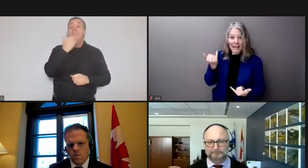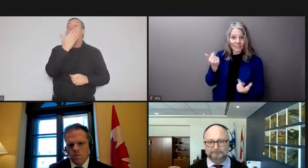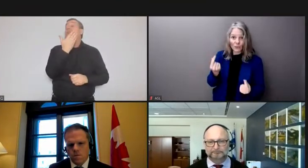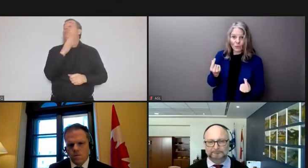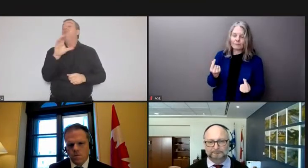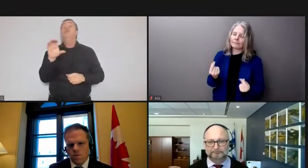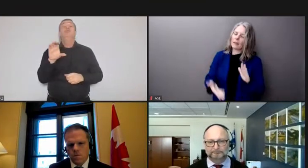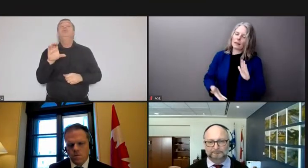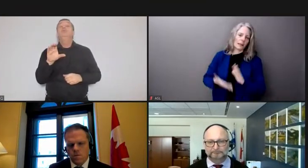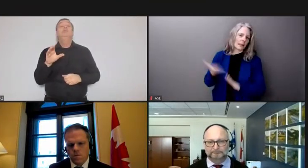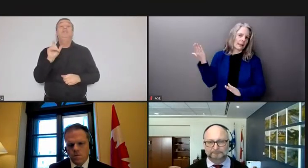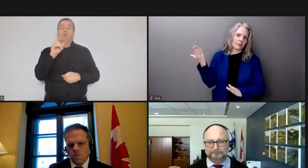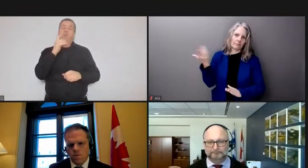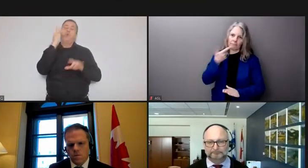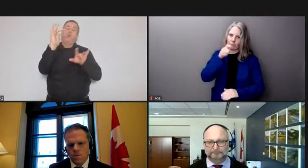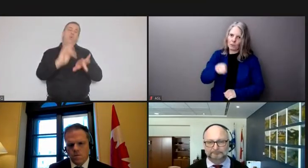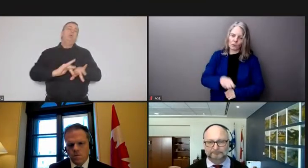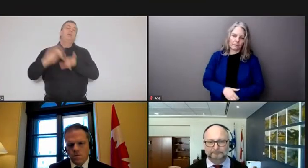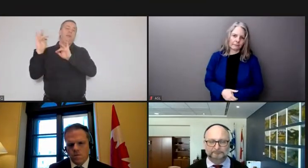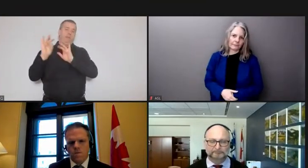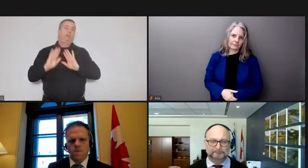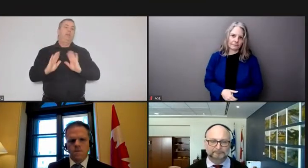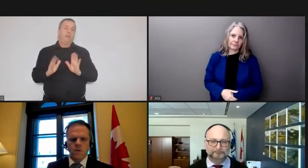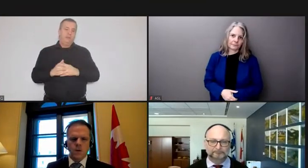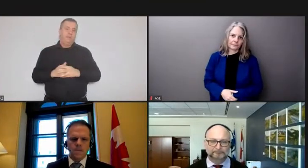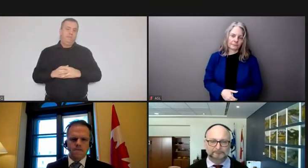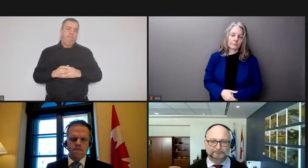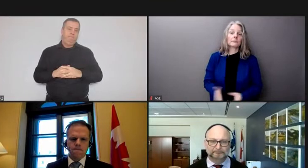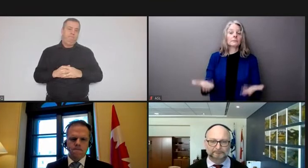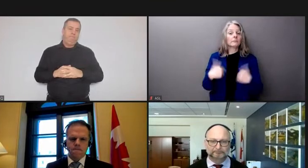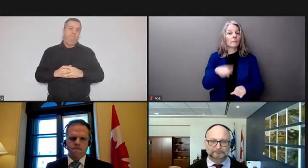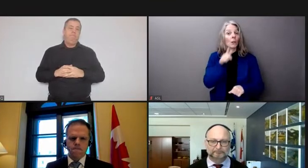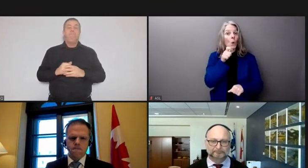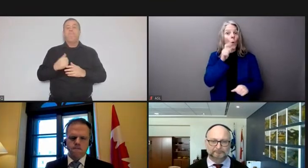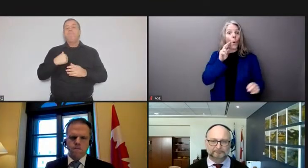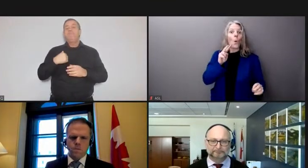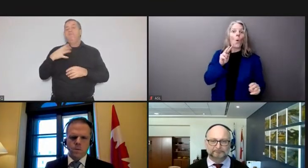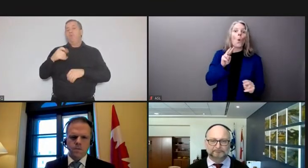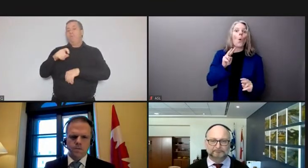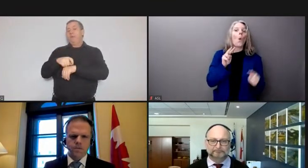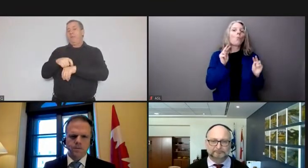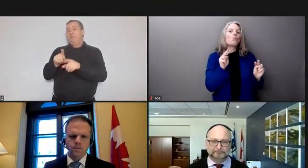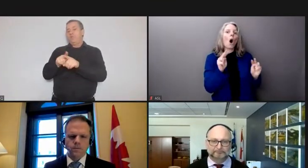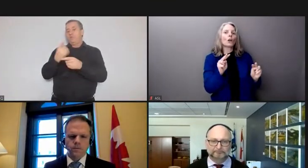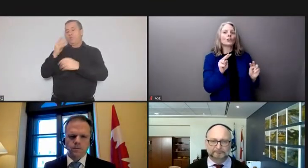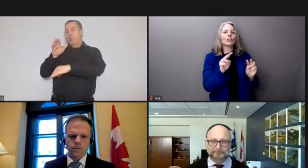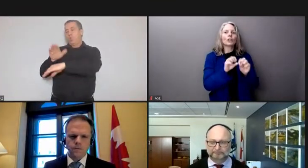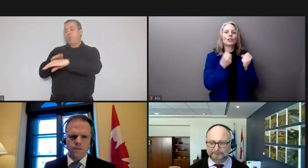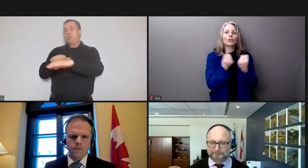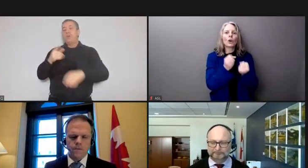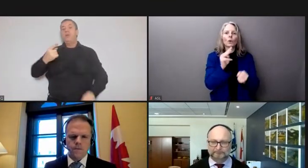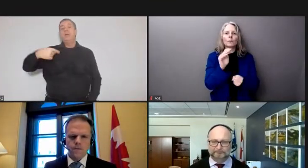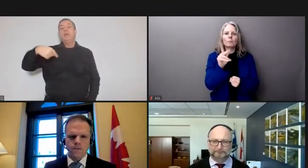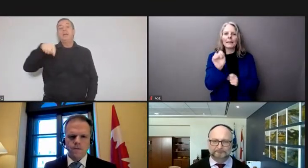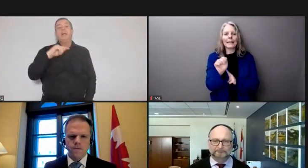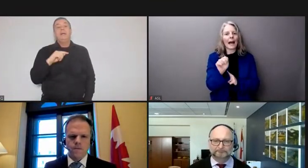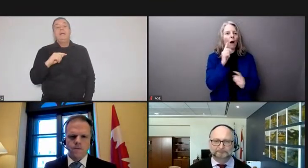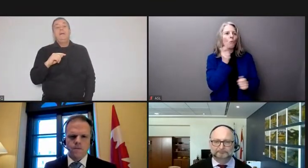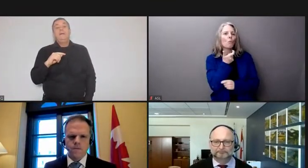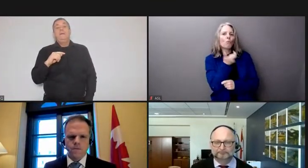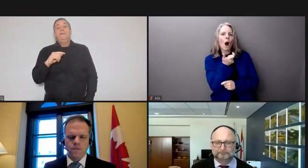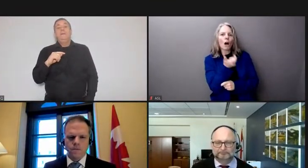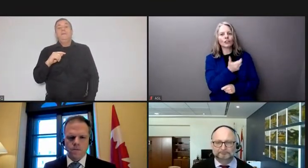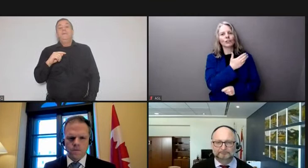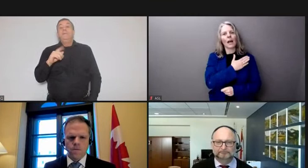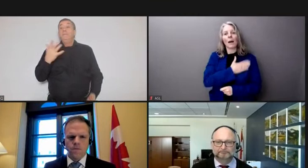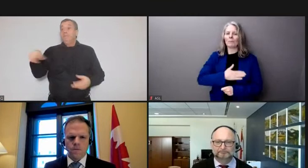i also want to take a moment just to advise those who are watching on social media not to be posting any locations